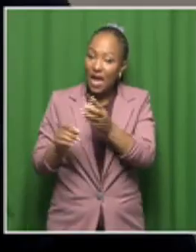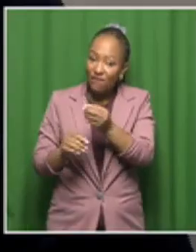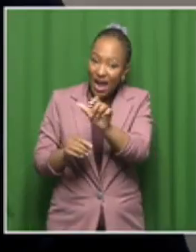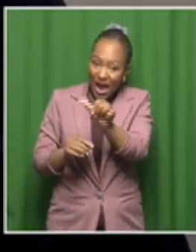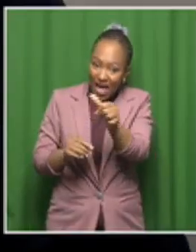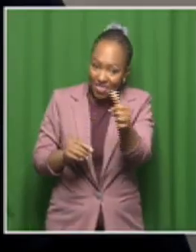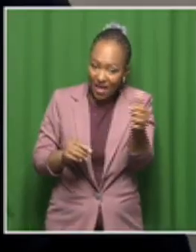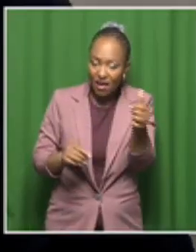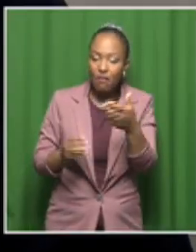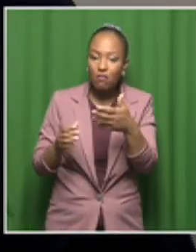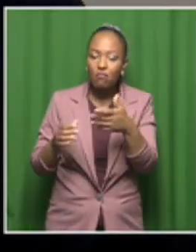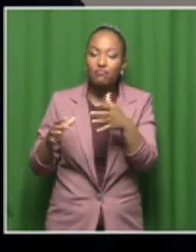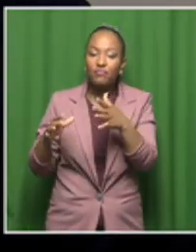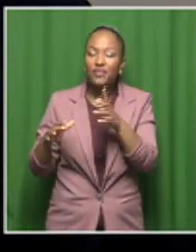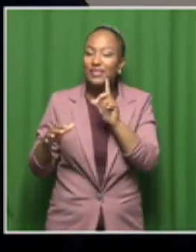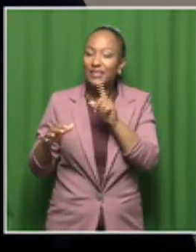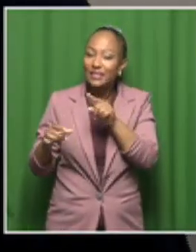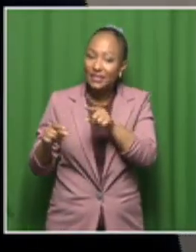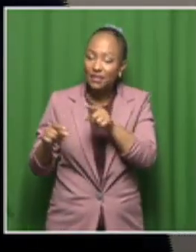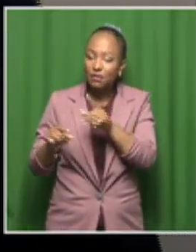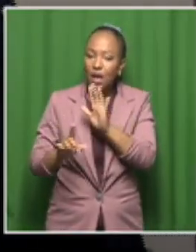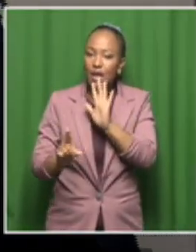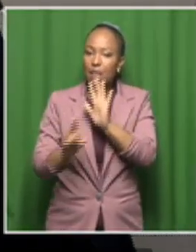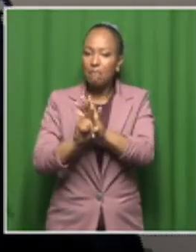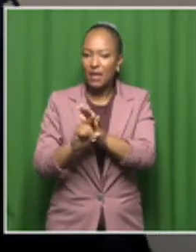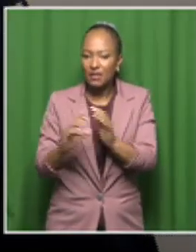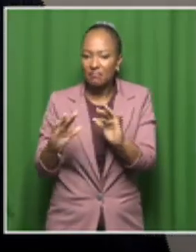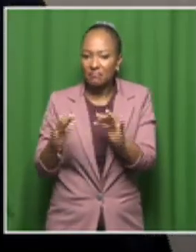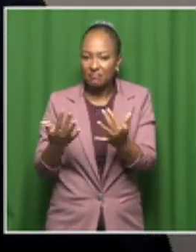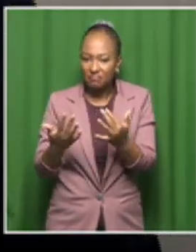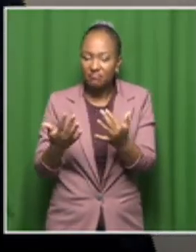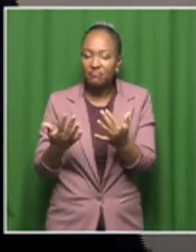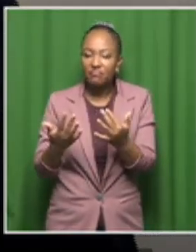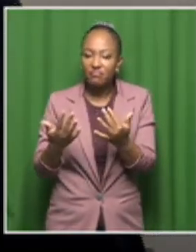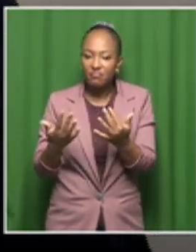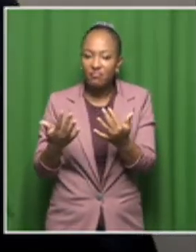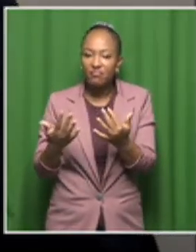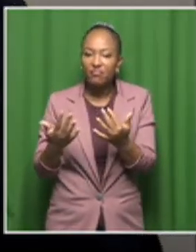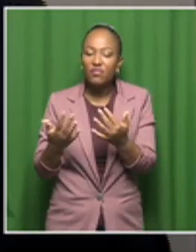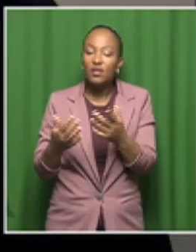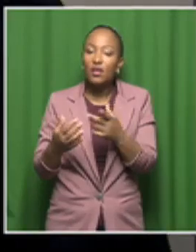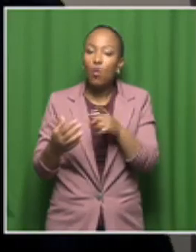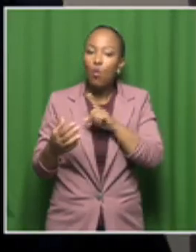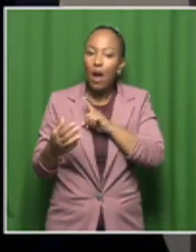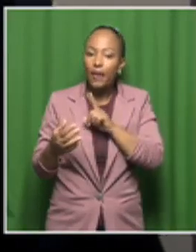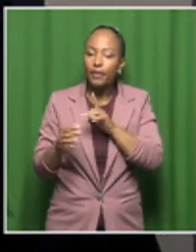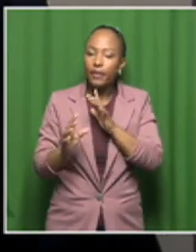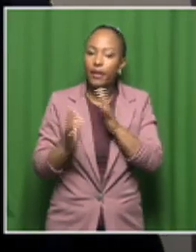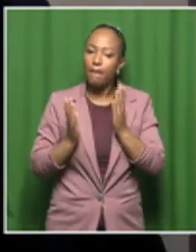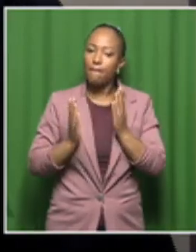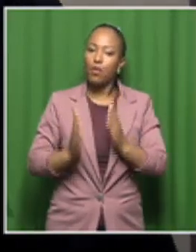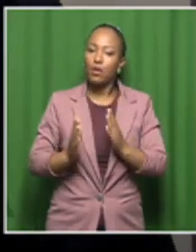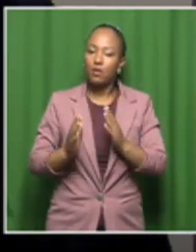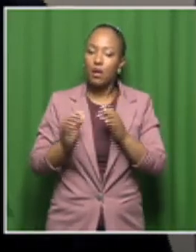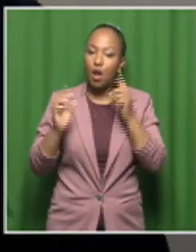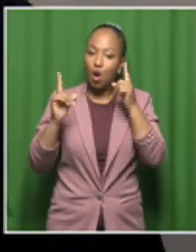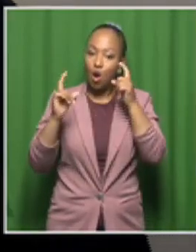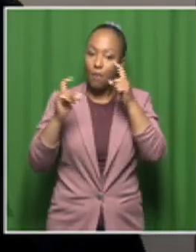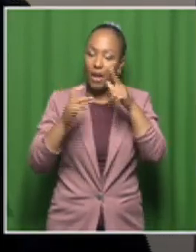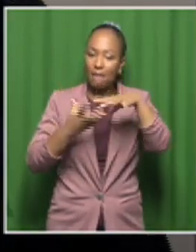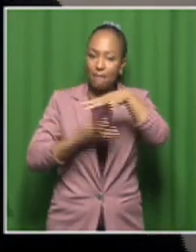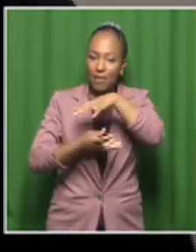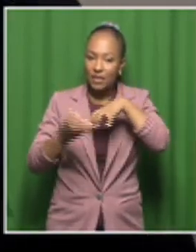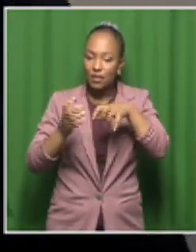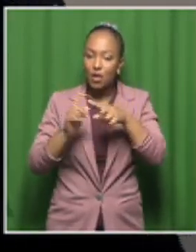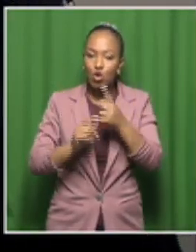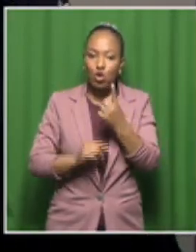And then the toxicological effect that we get exposed to is a result of the complex mixtures, rather than as an